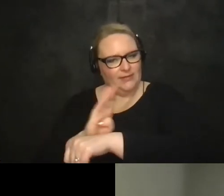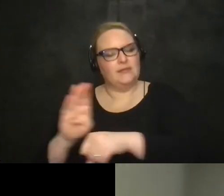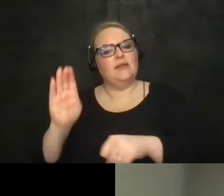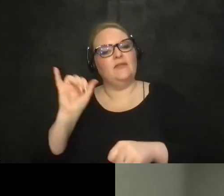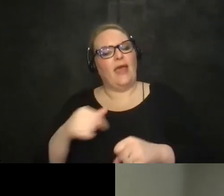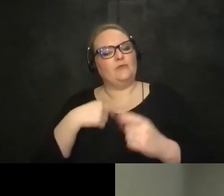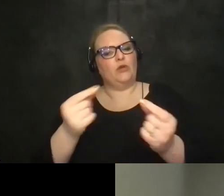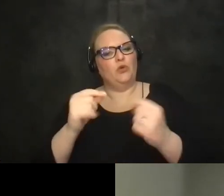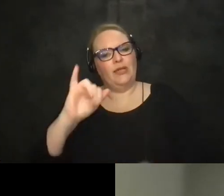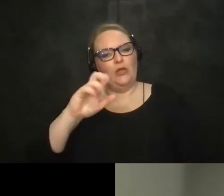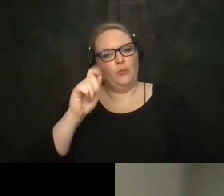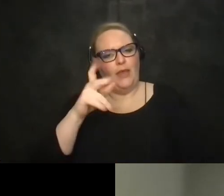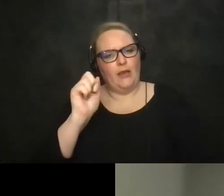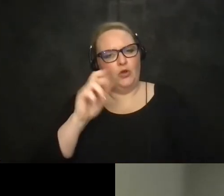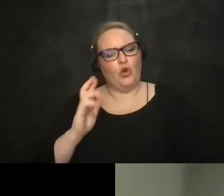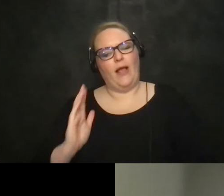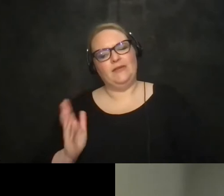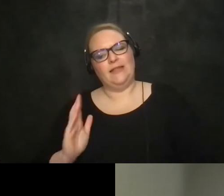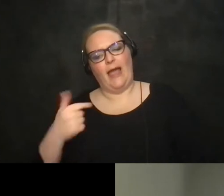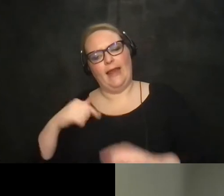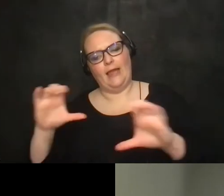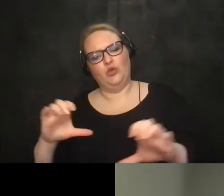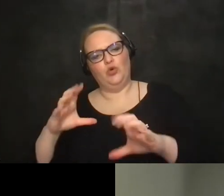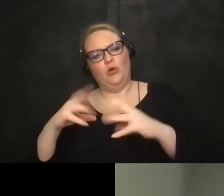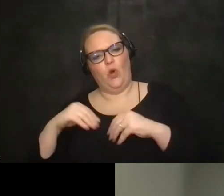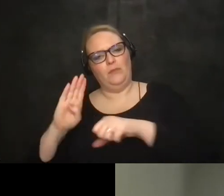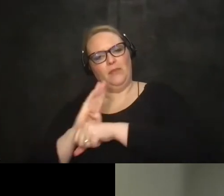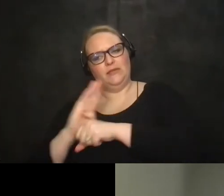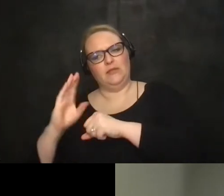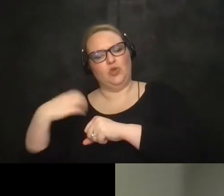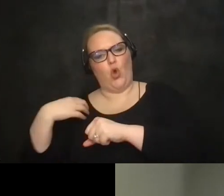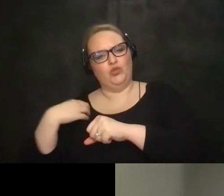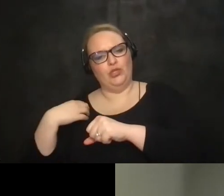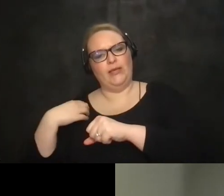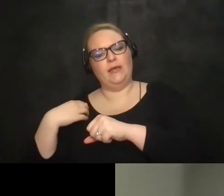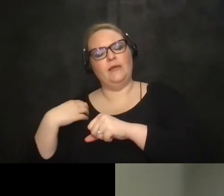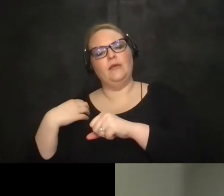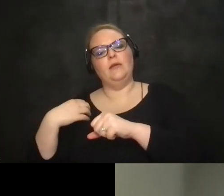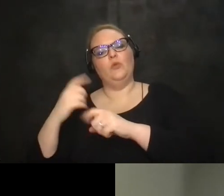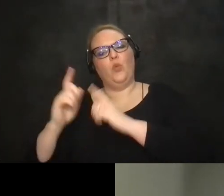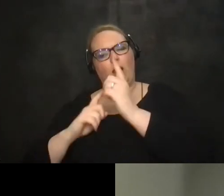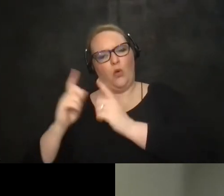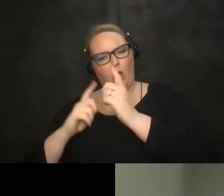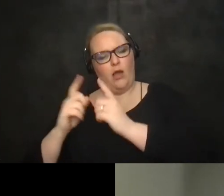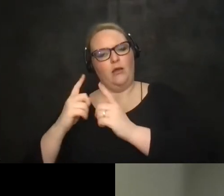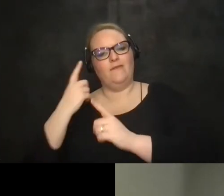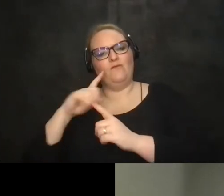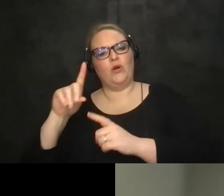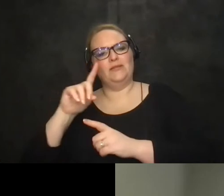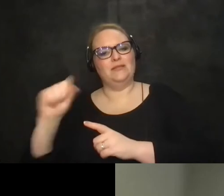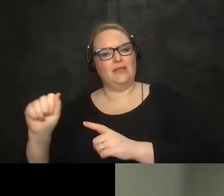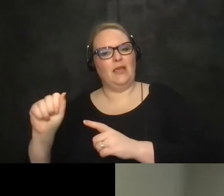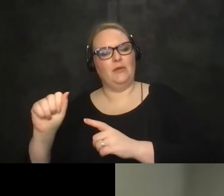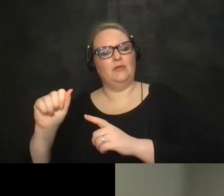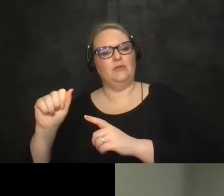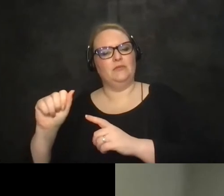i do with incubator and then on the side i also do entrepreneur coaching one-on-one for disabled entrepreneurs at